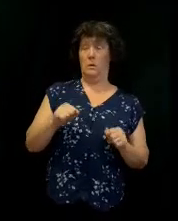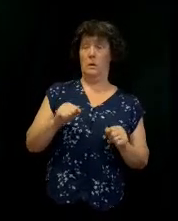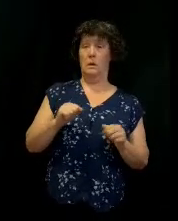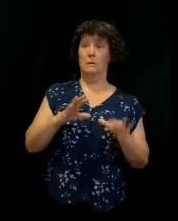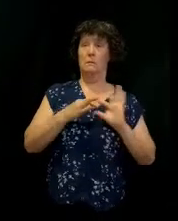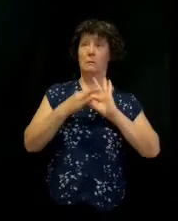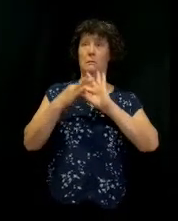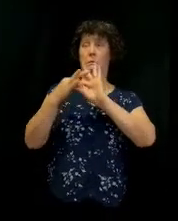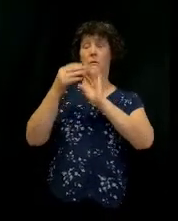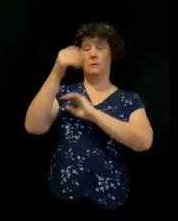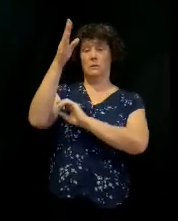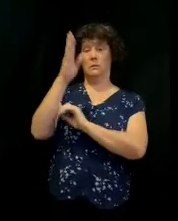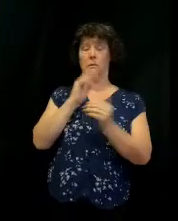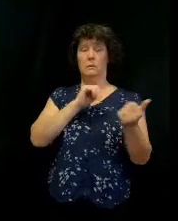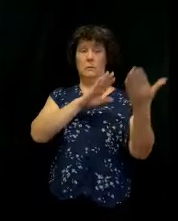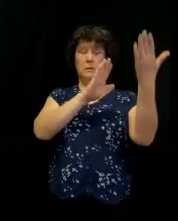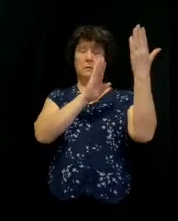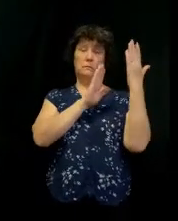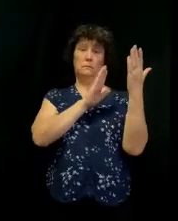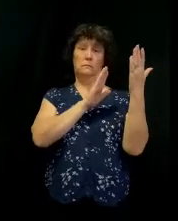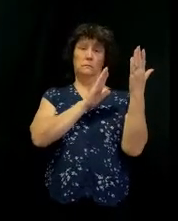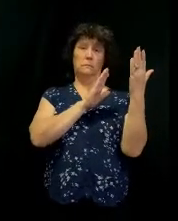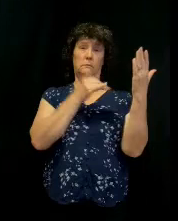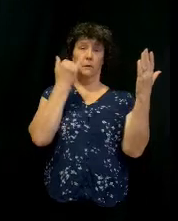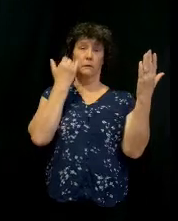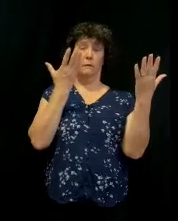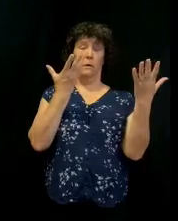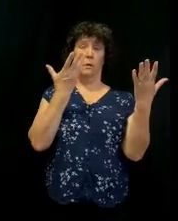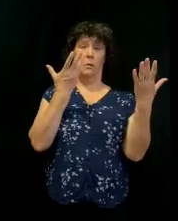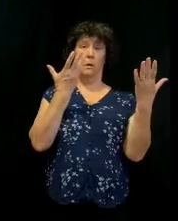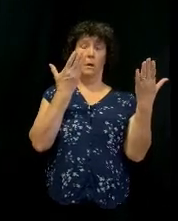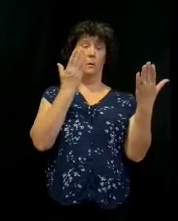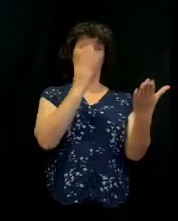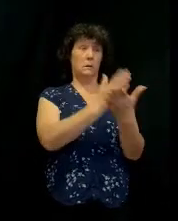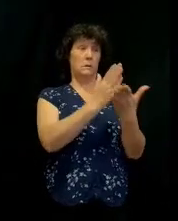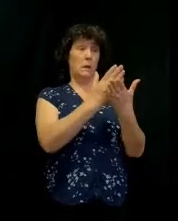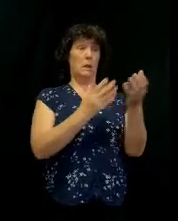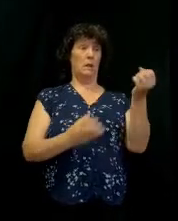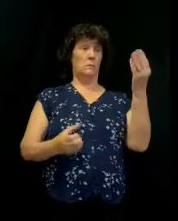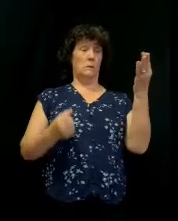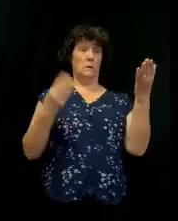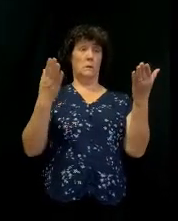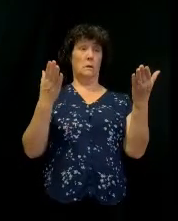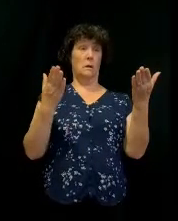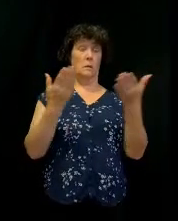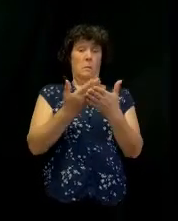Right? So, if we want to skip the singing for the sermon, there's probably an issue.